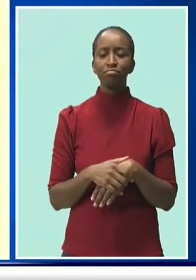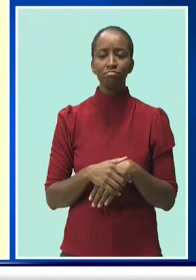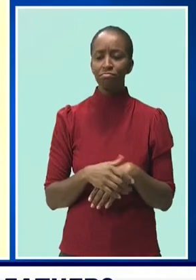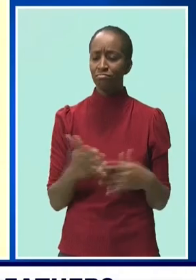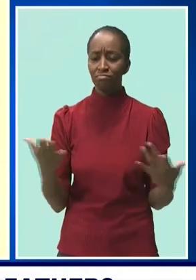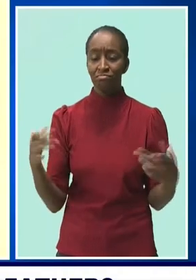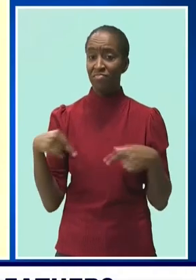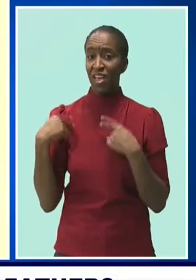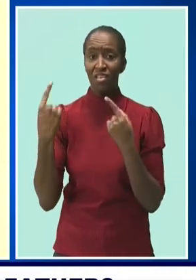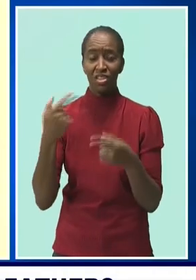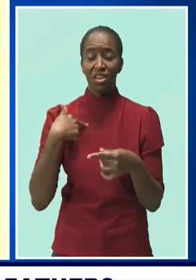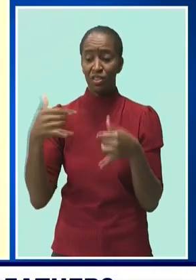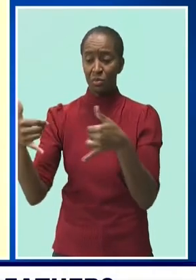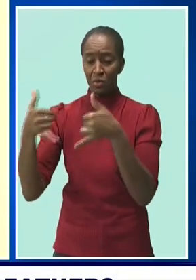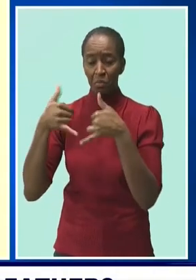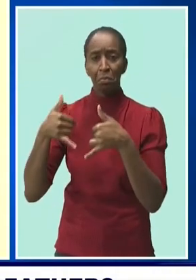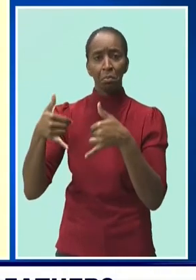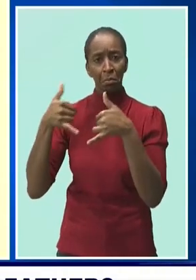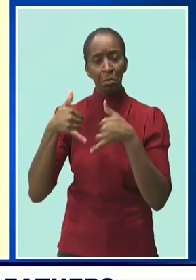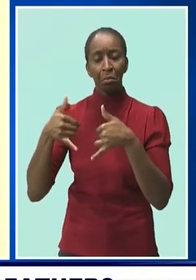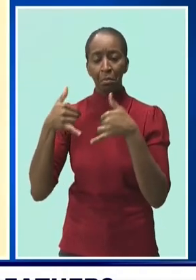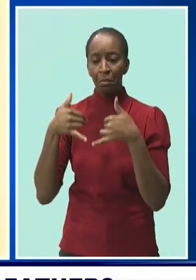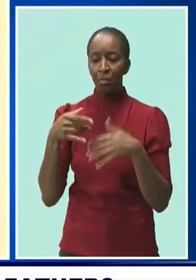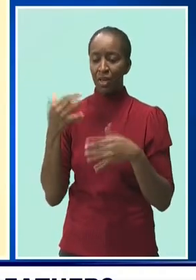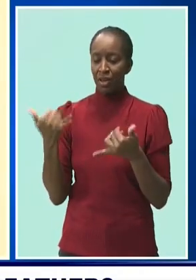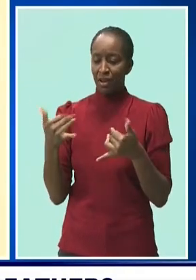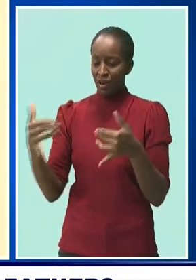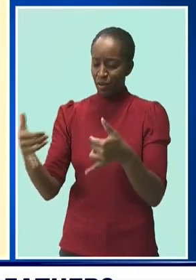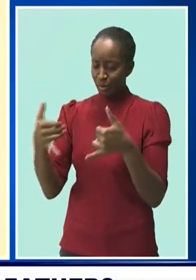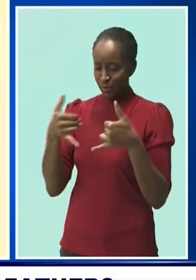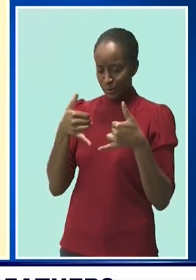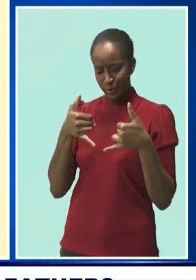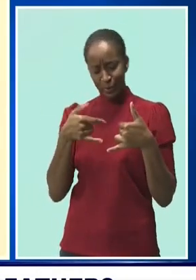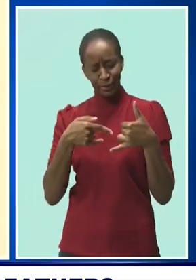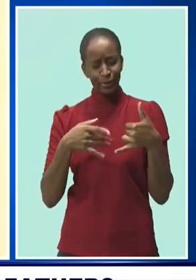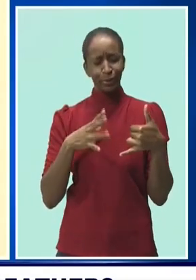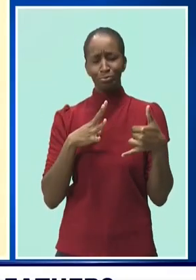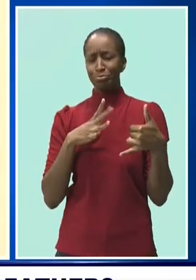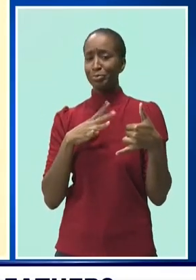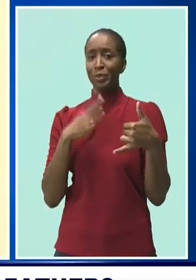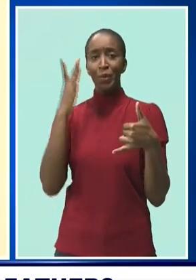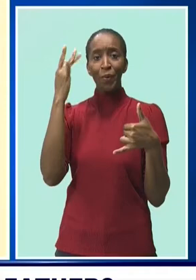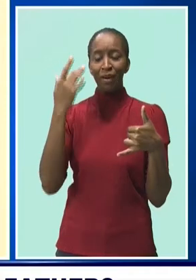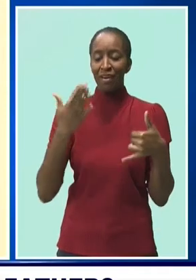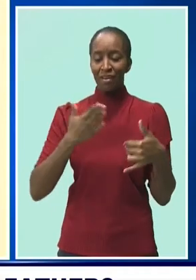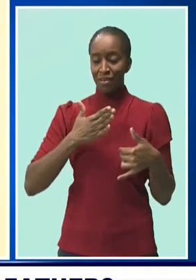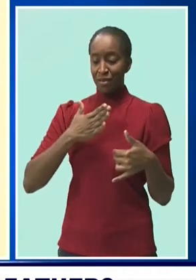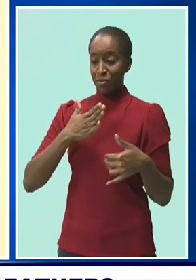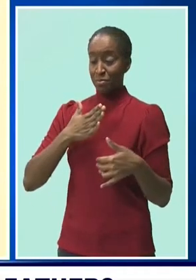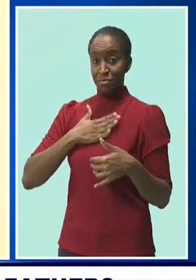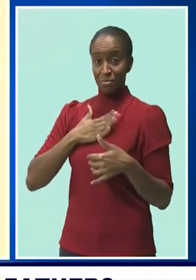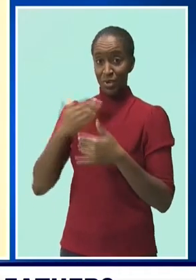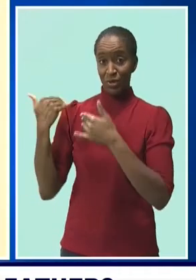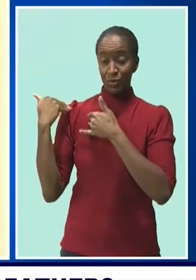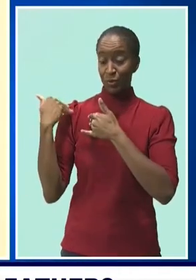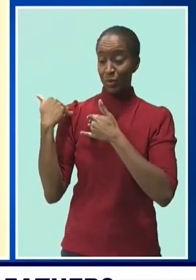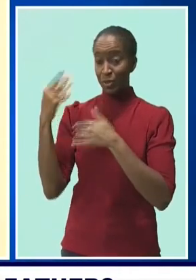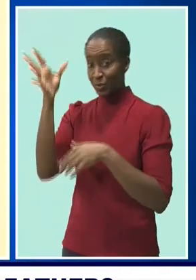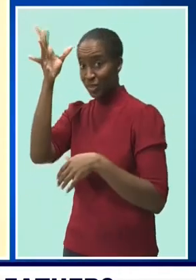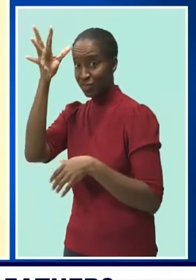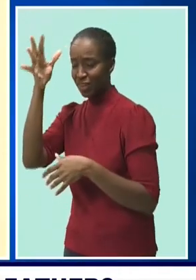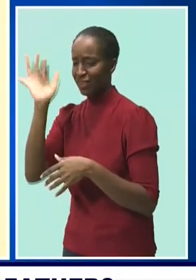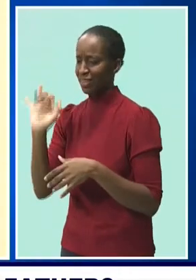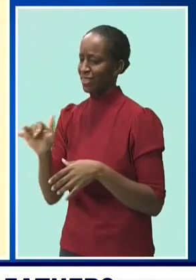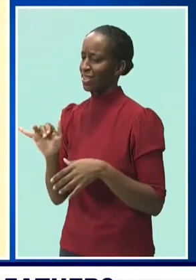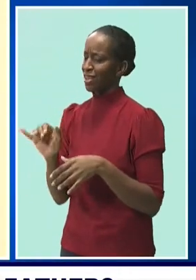role is the one that is most important for me. And I think that Men's is doing an absolutely fantastic job in not only promoting and